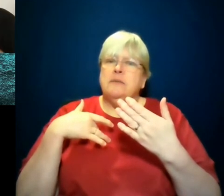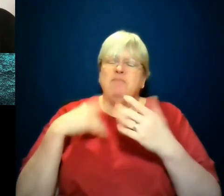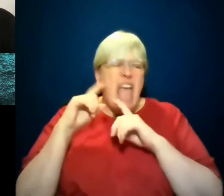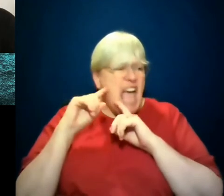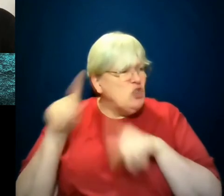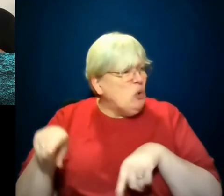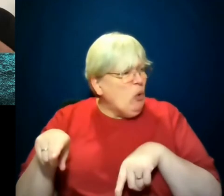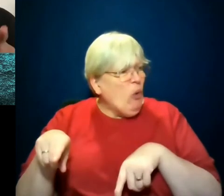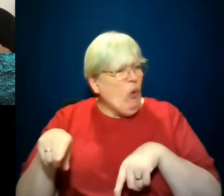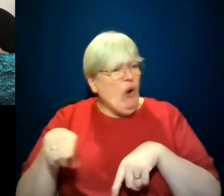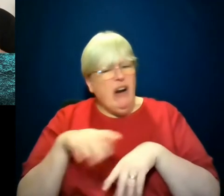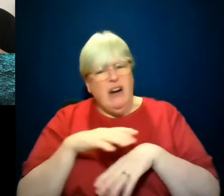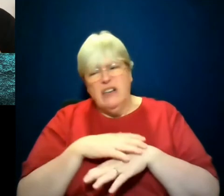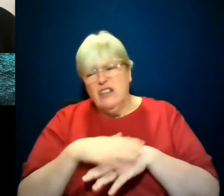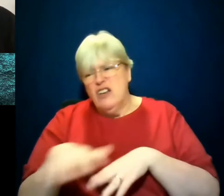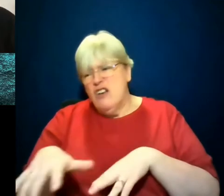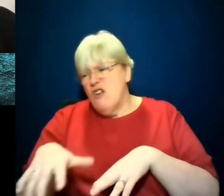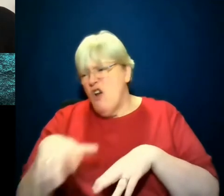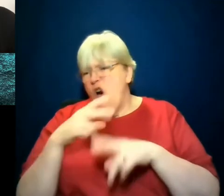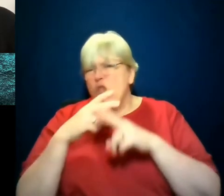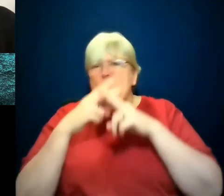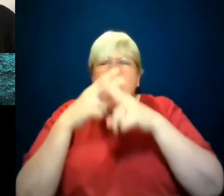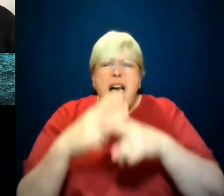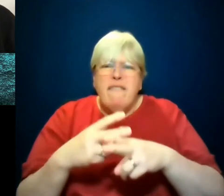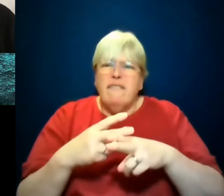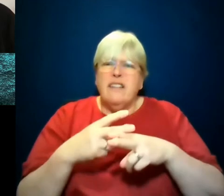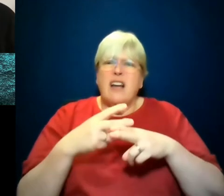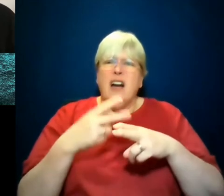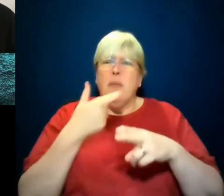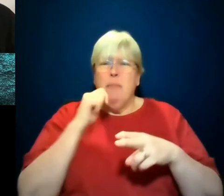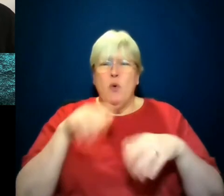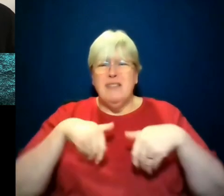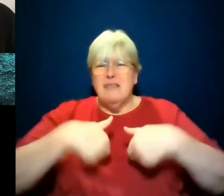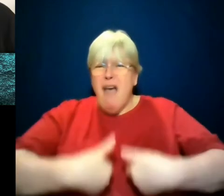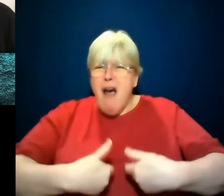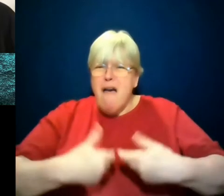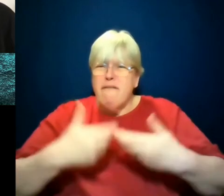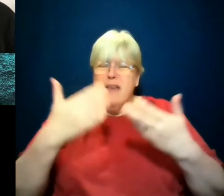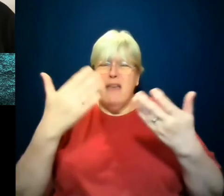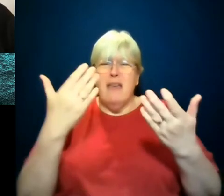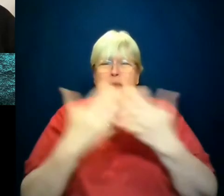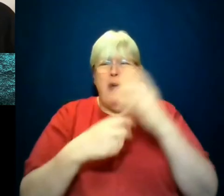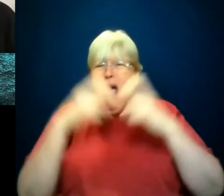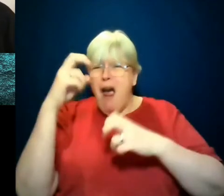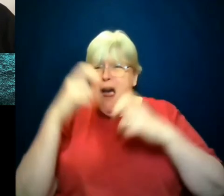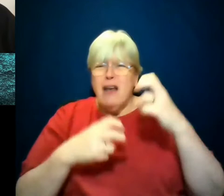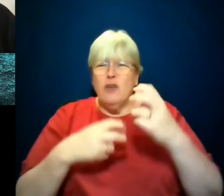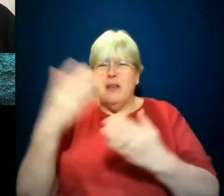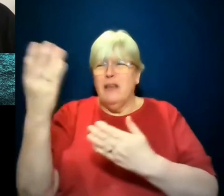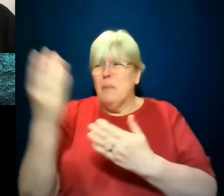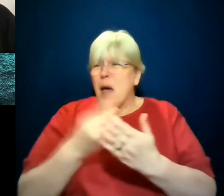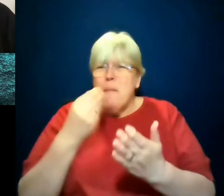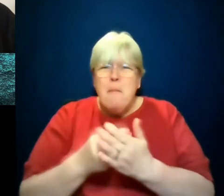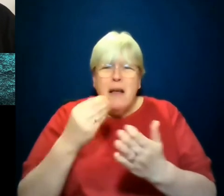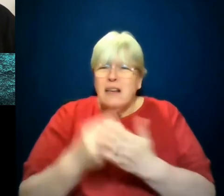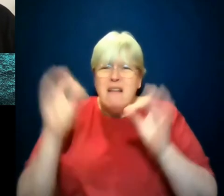ignored, not paid attention to, not well taken care of. People were starving. We were arguing about could people get a relief check. I mean, it is not like anywhere